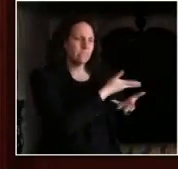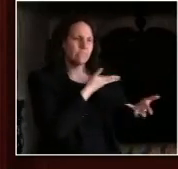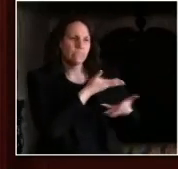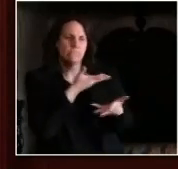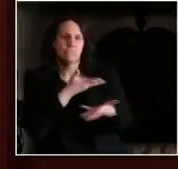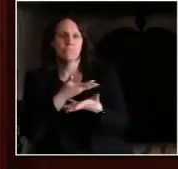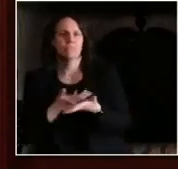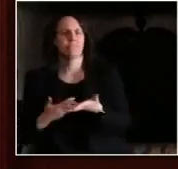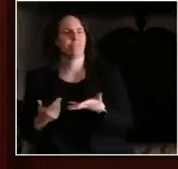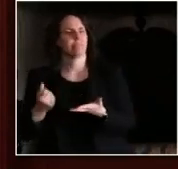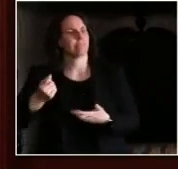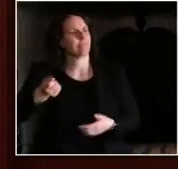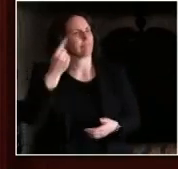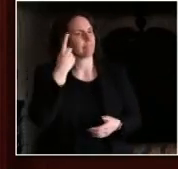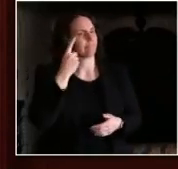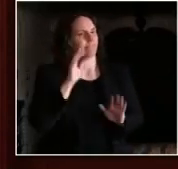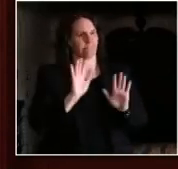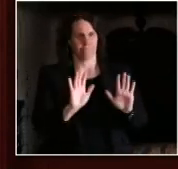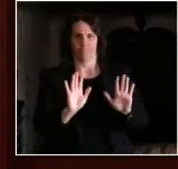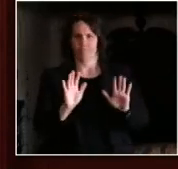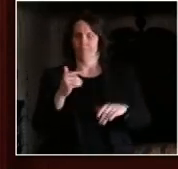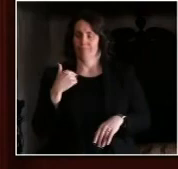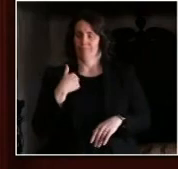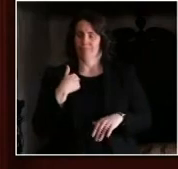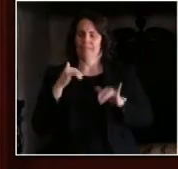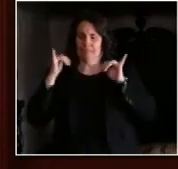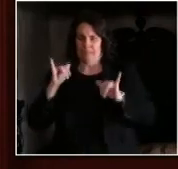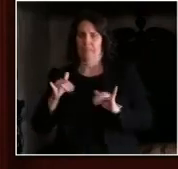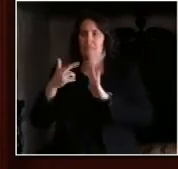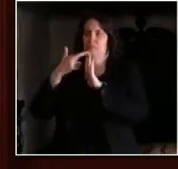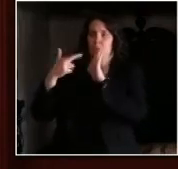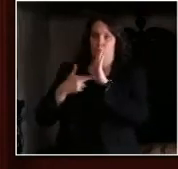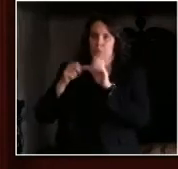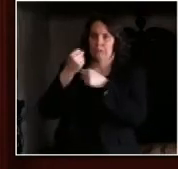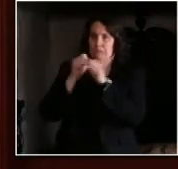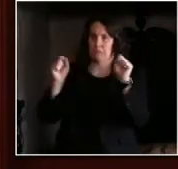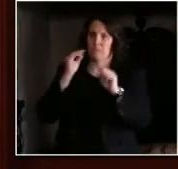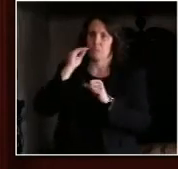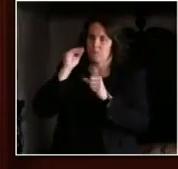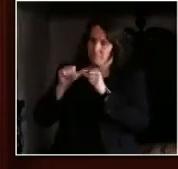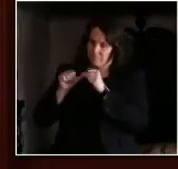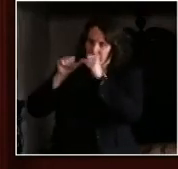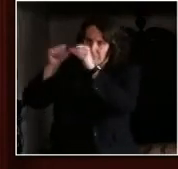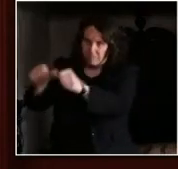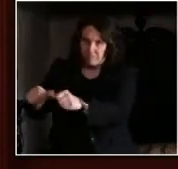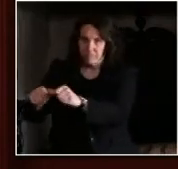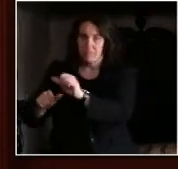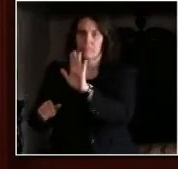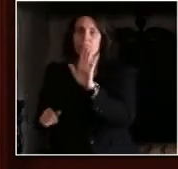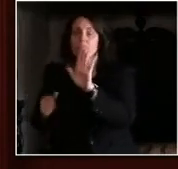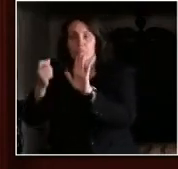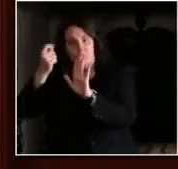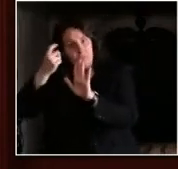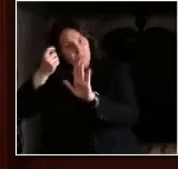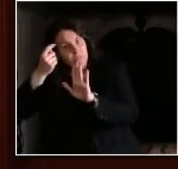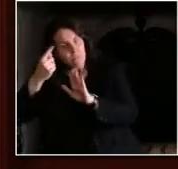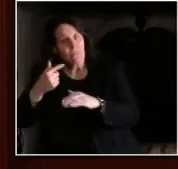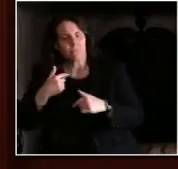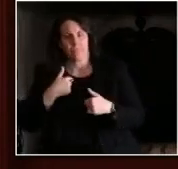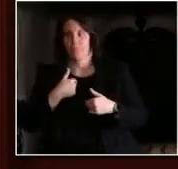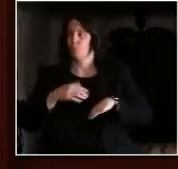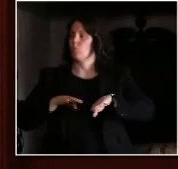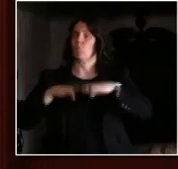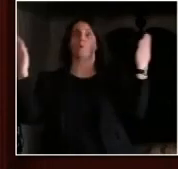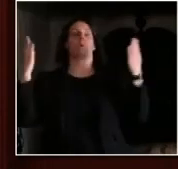that will lead us to reopening the economy, and that path has to include testing and PPE, contact